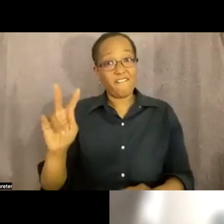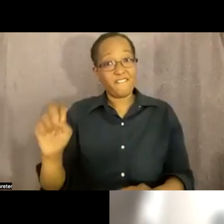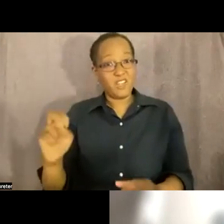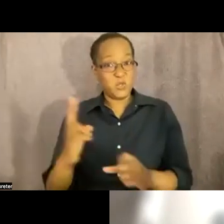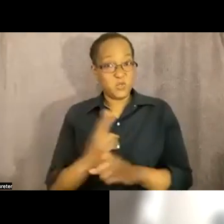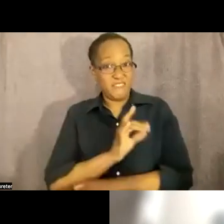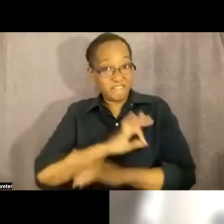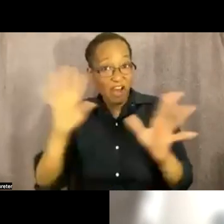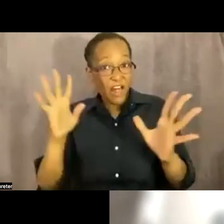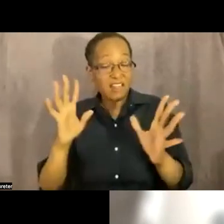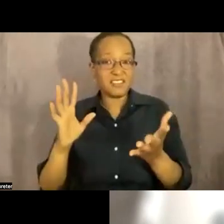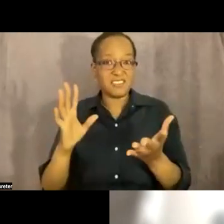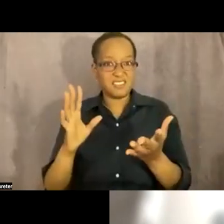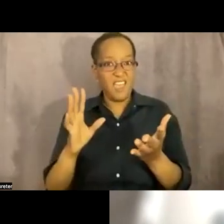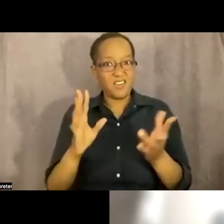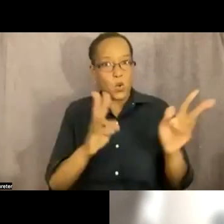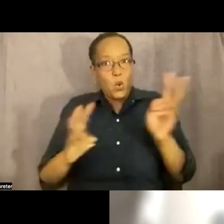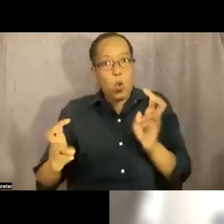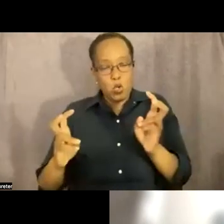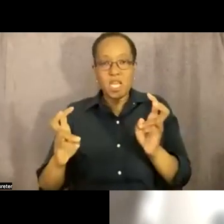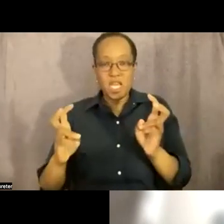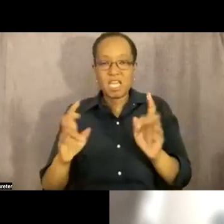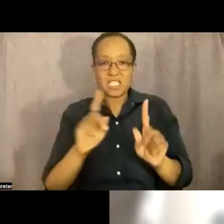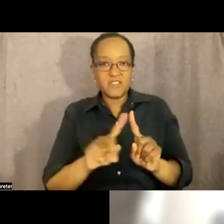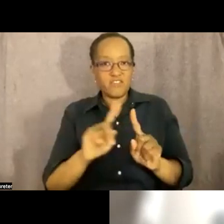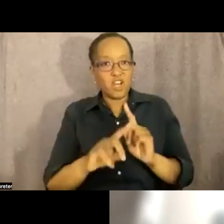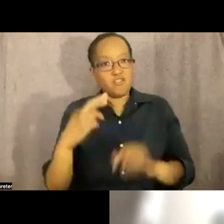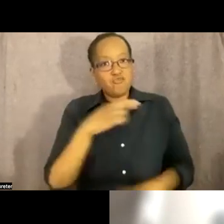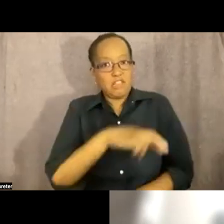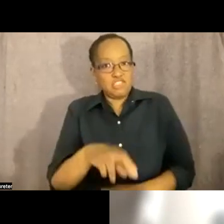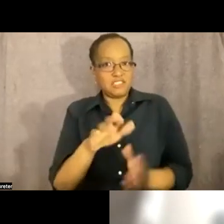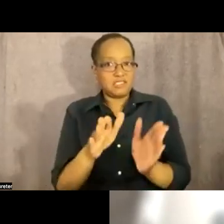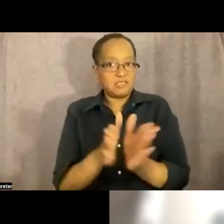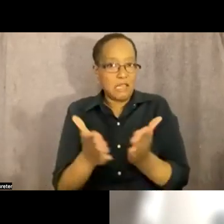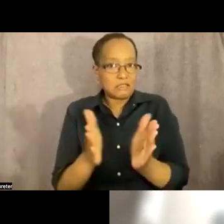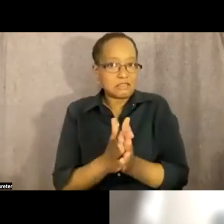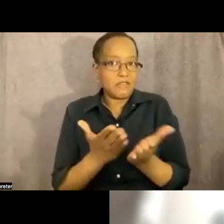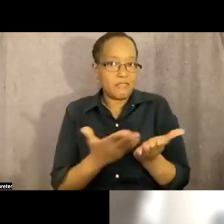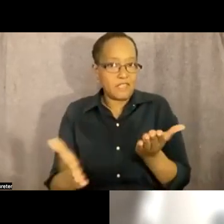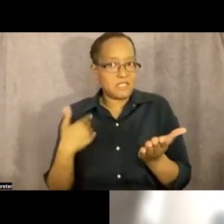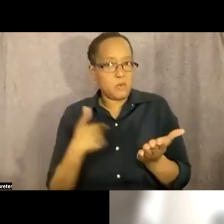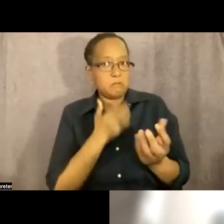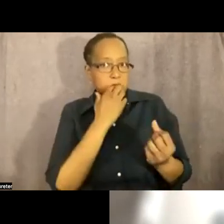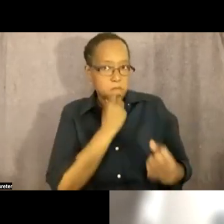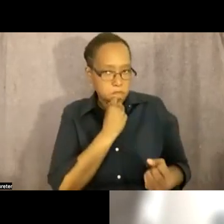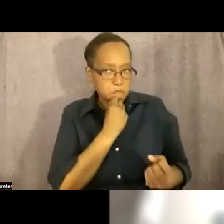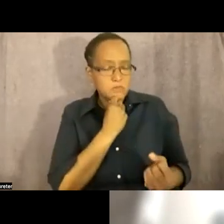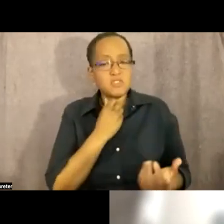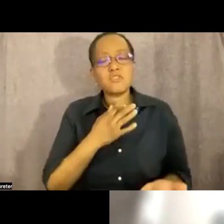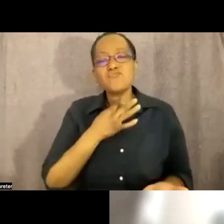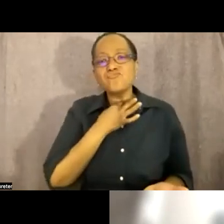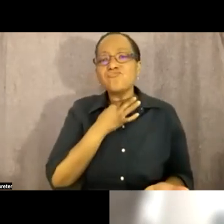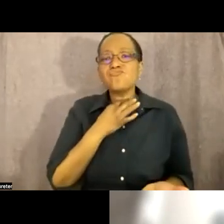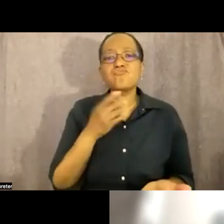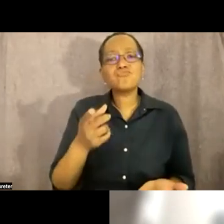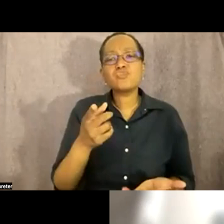through the doctrines that we love and appreciate you know um so some people want to know about how do you